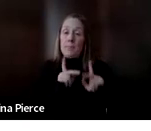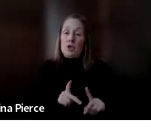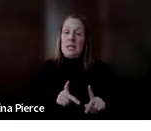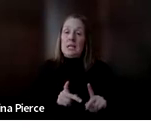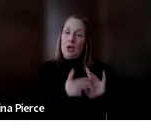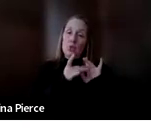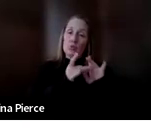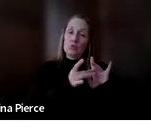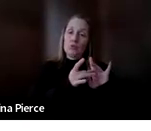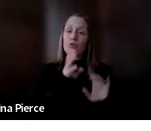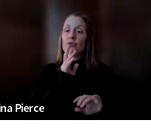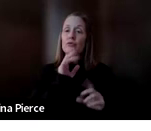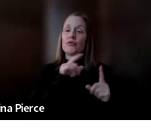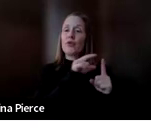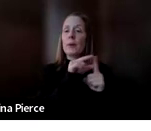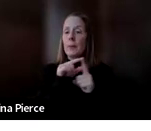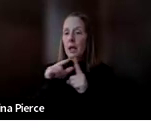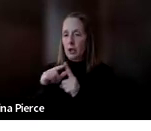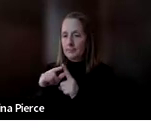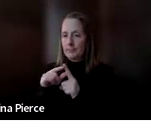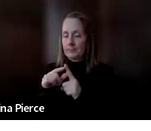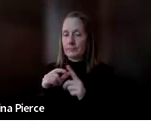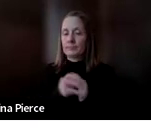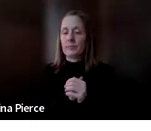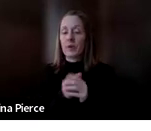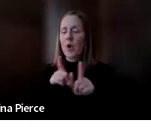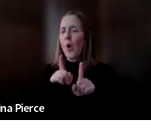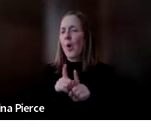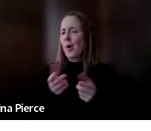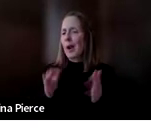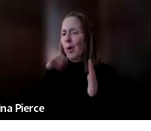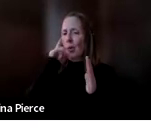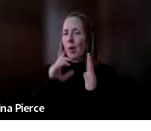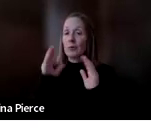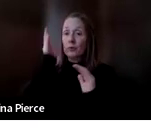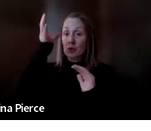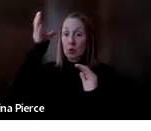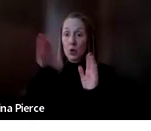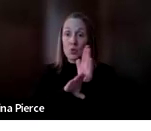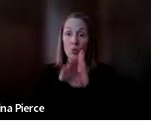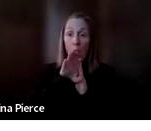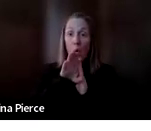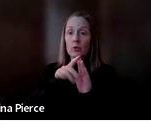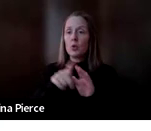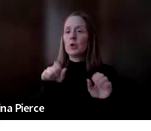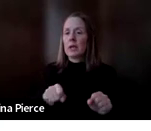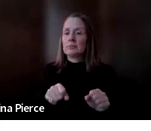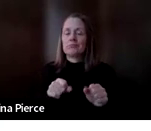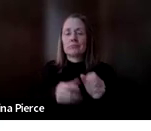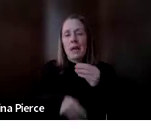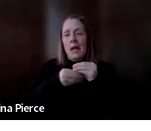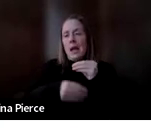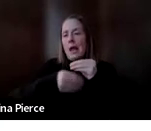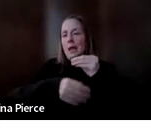Also, these high-tech systems also allow for future growth. So because they're customizable, we can add more things as life goes on for